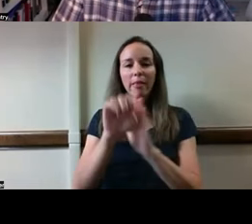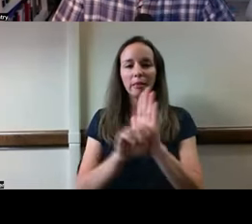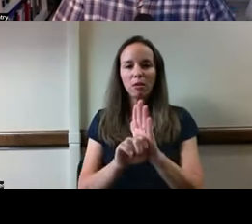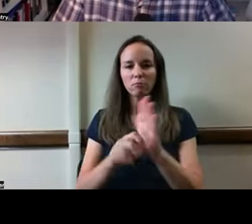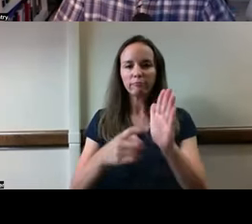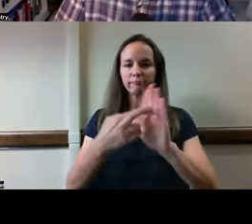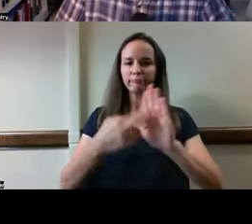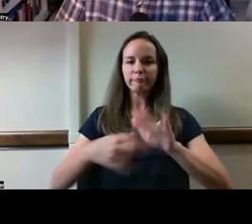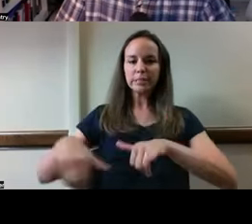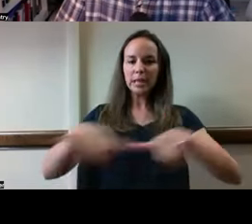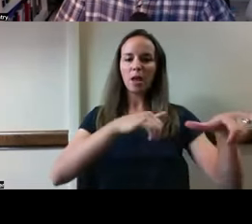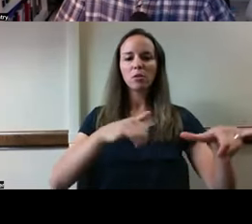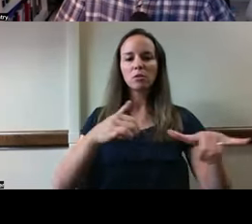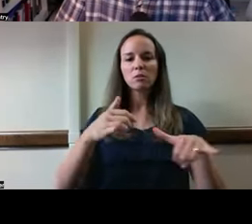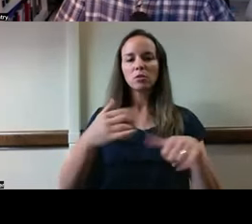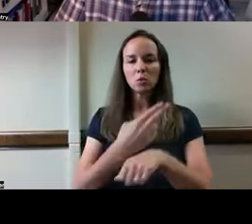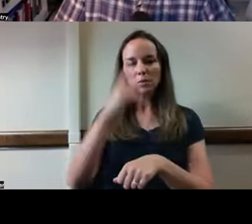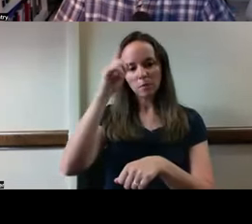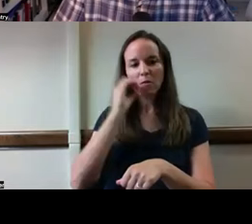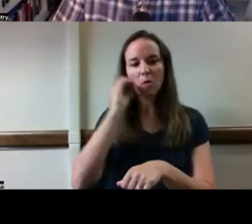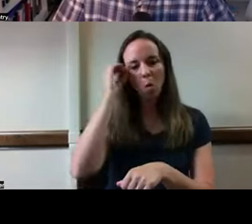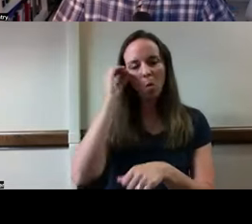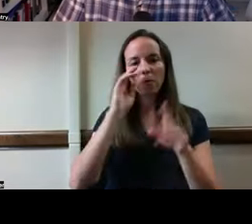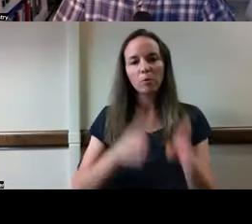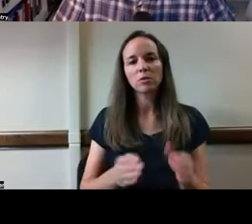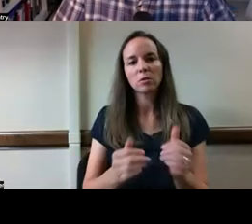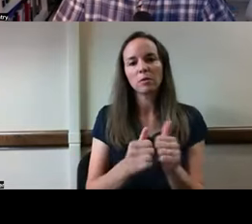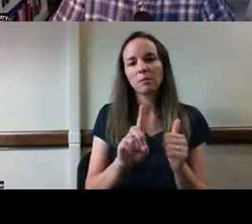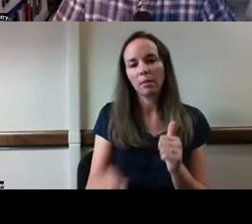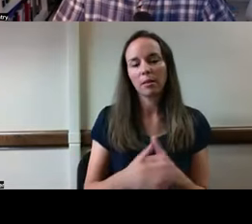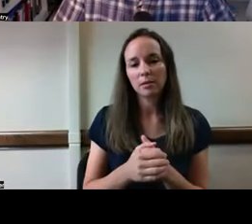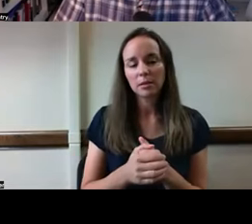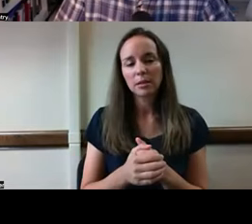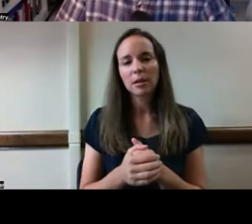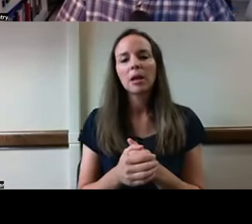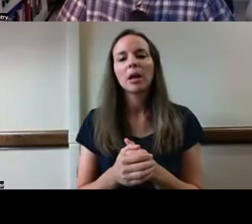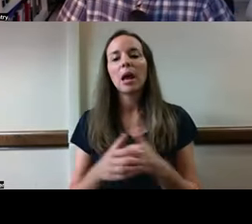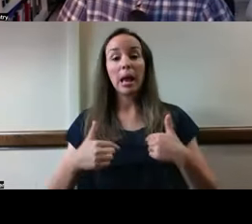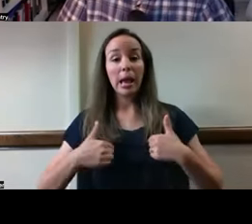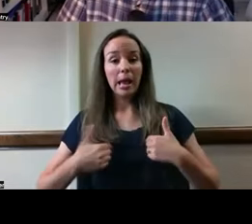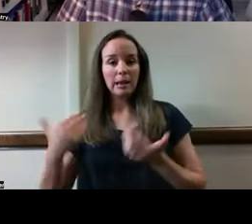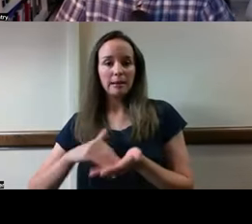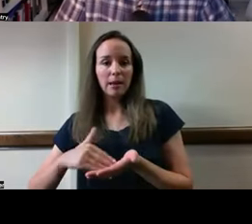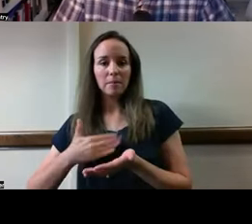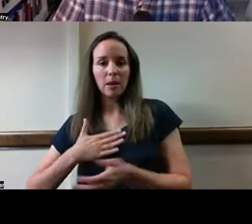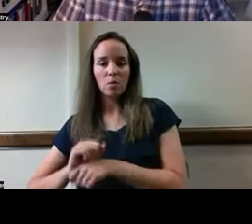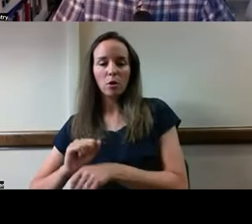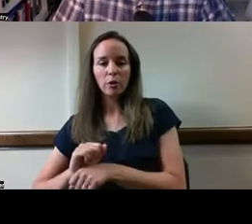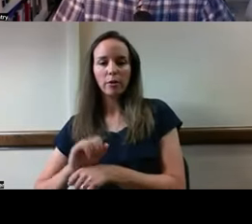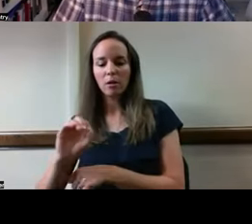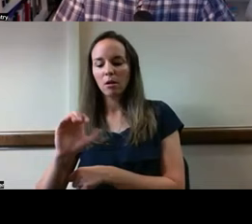Laura has asked me to follow the CRC code of ethics in this talk this morning. I'm an occupational therapist who follows